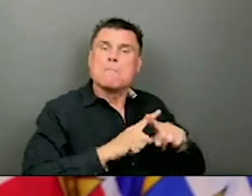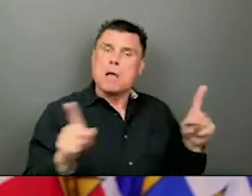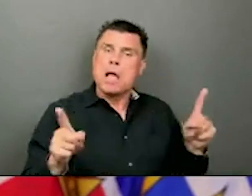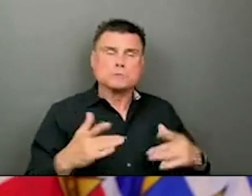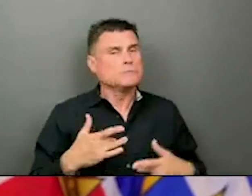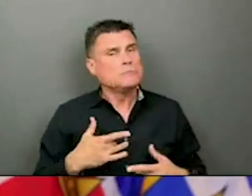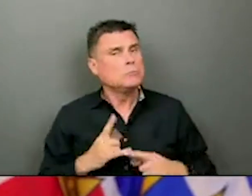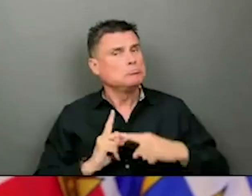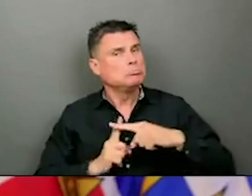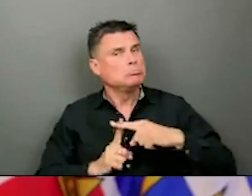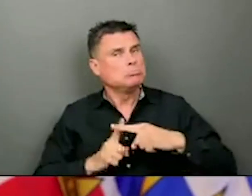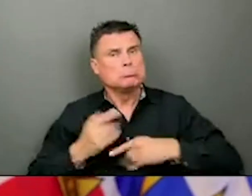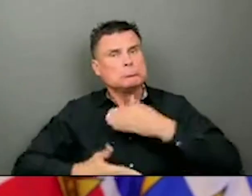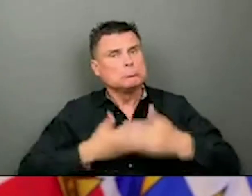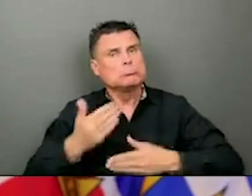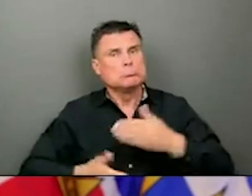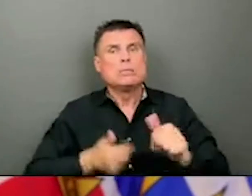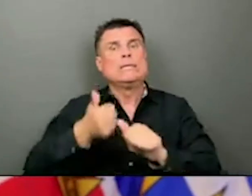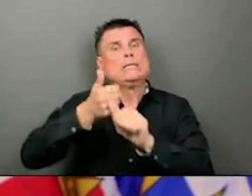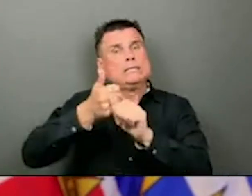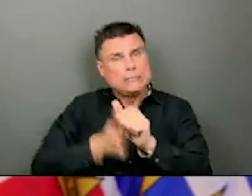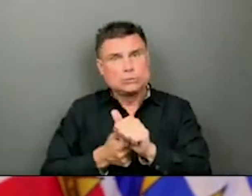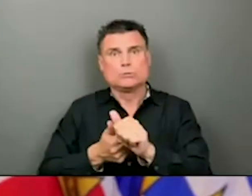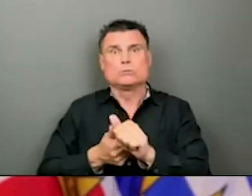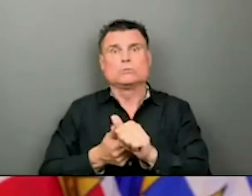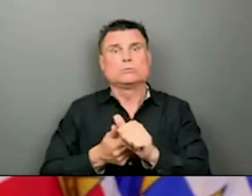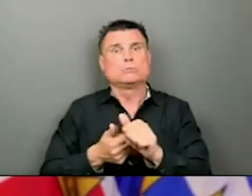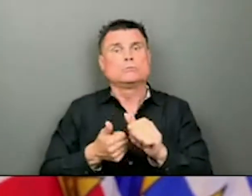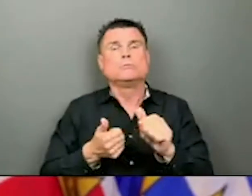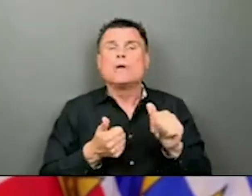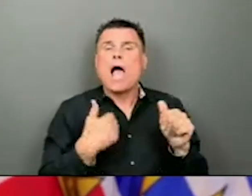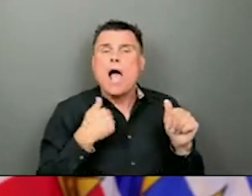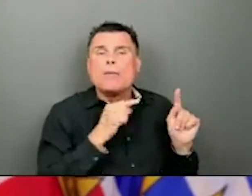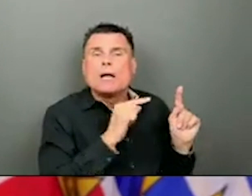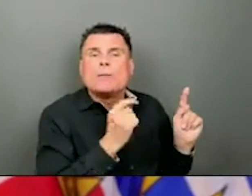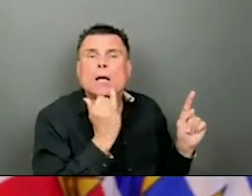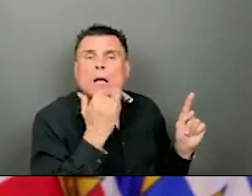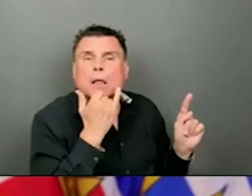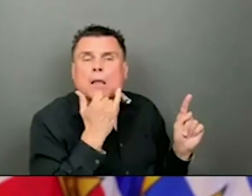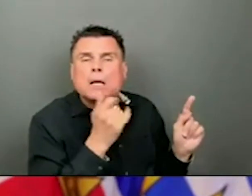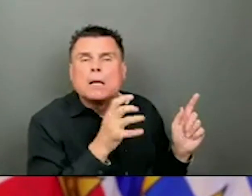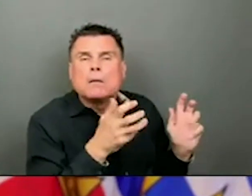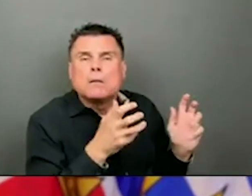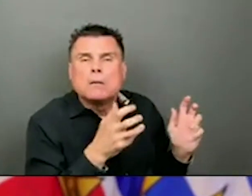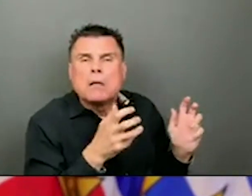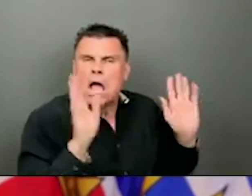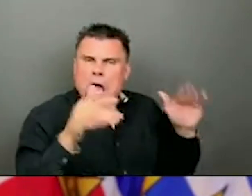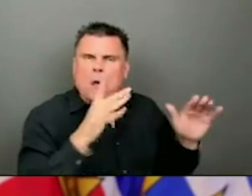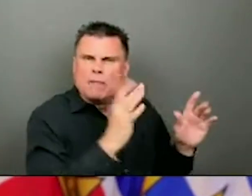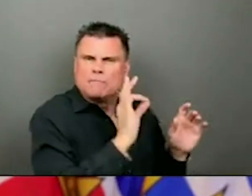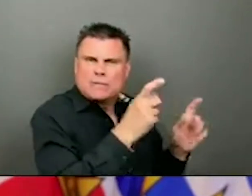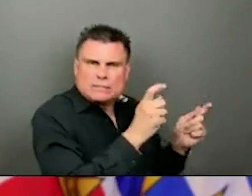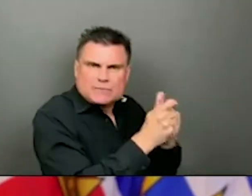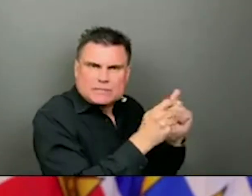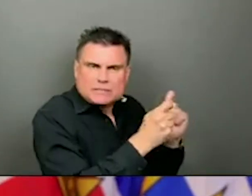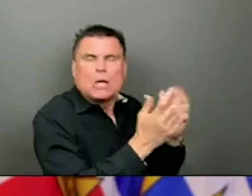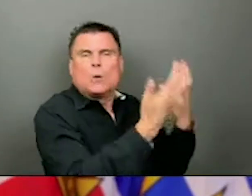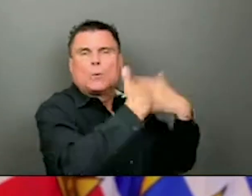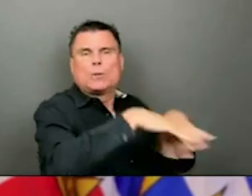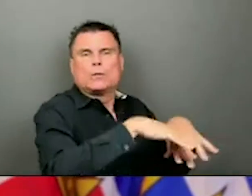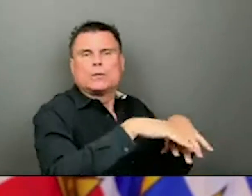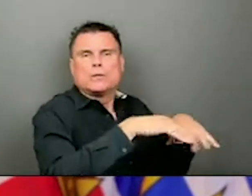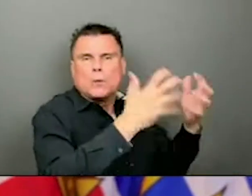reconciled. There's always glitches when we have large numbers of people that we're trying to put into a system as quickly as possible.